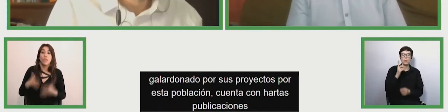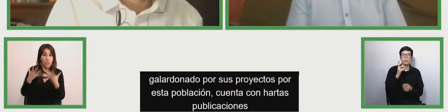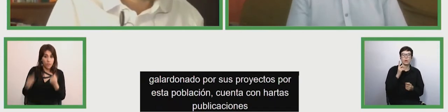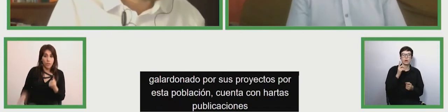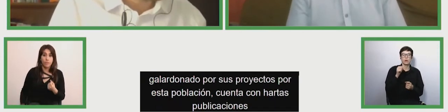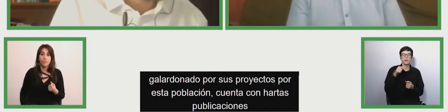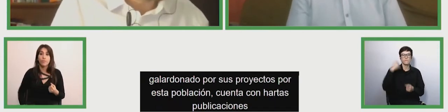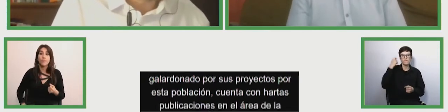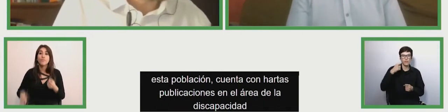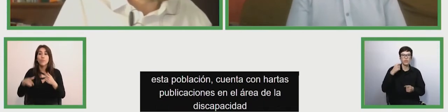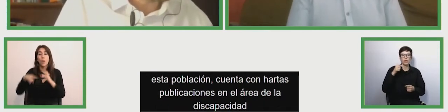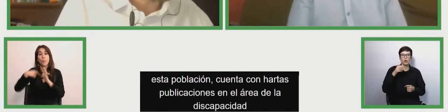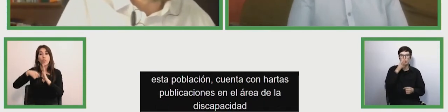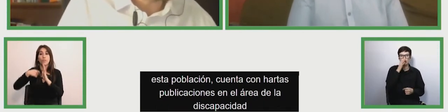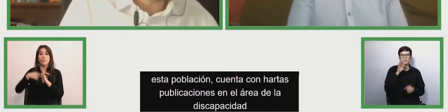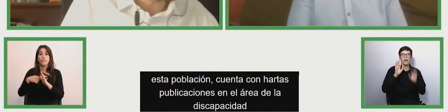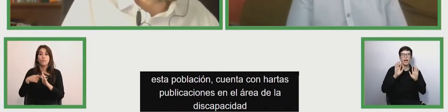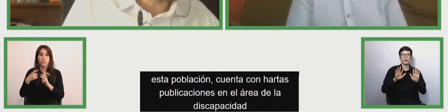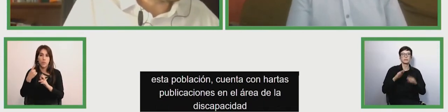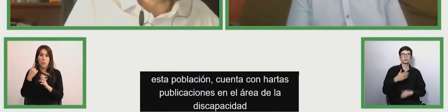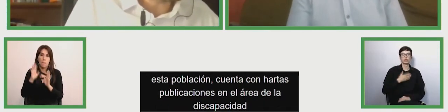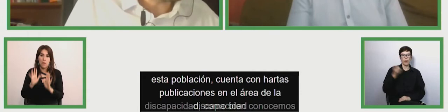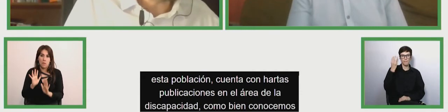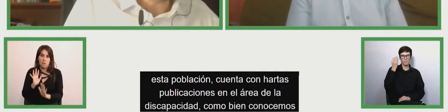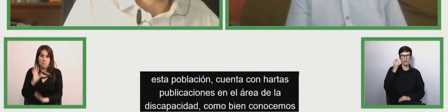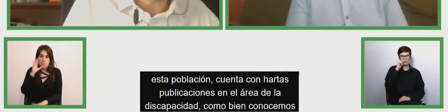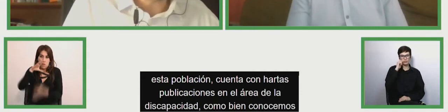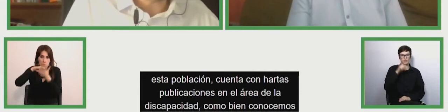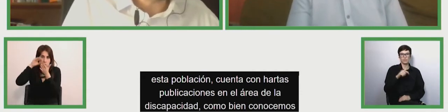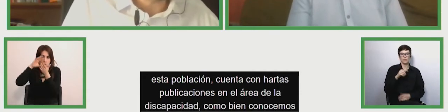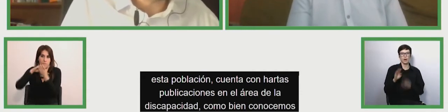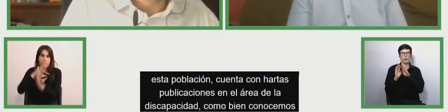clinical evaluation and this